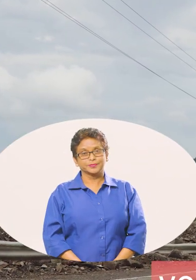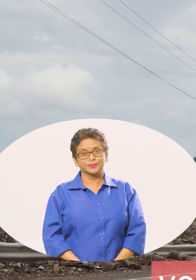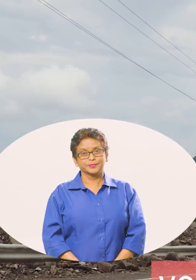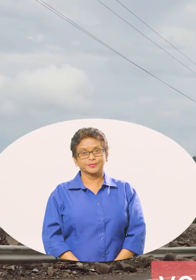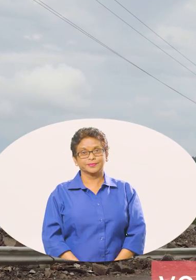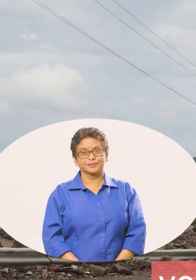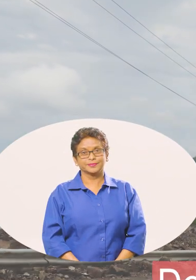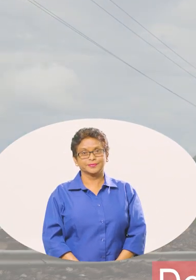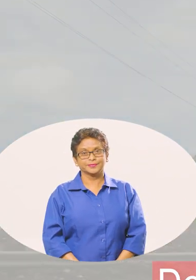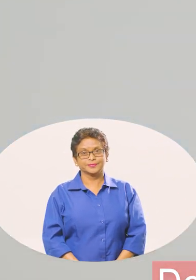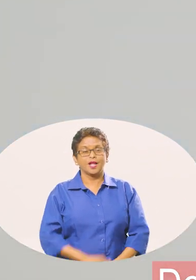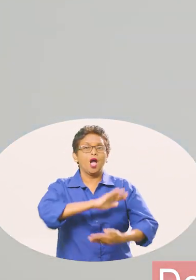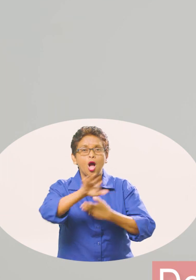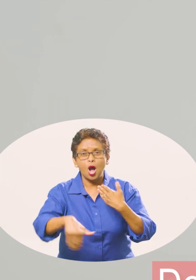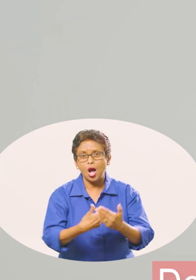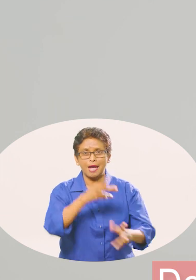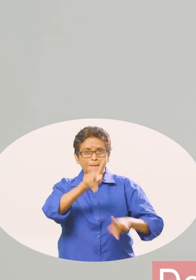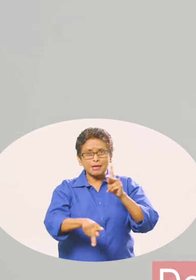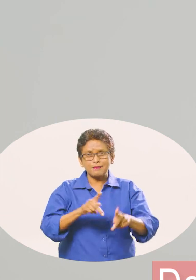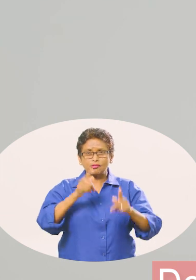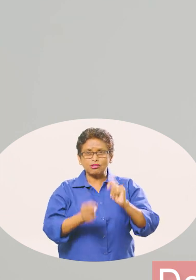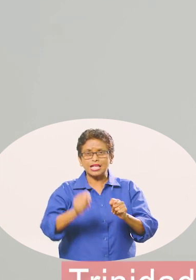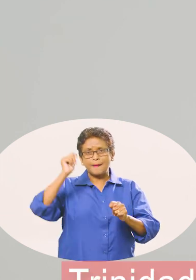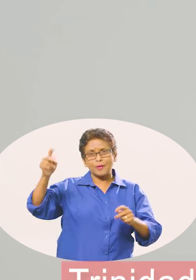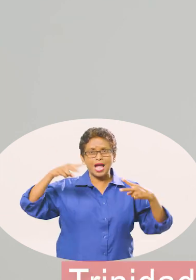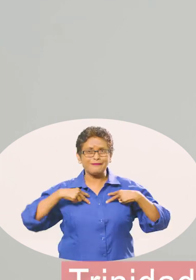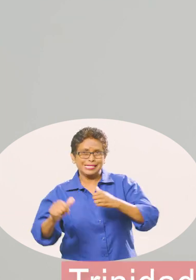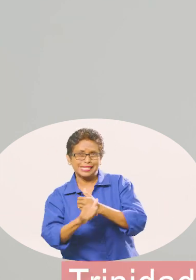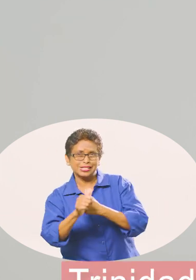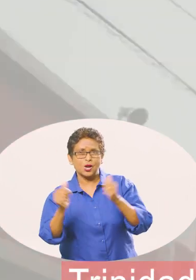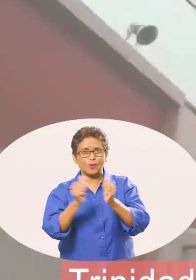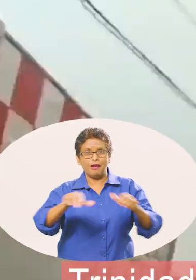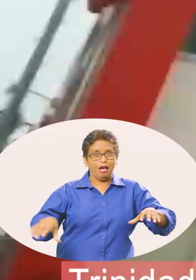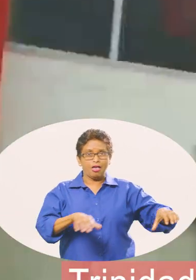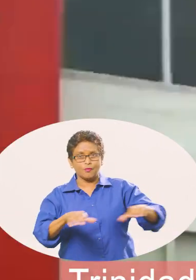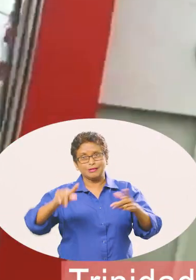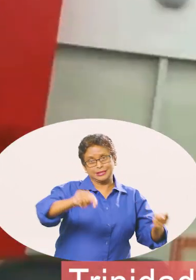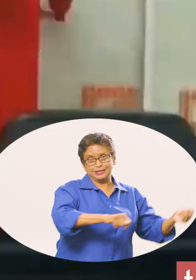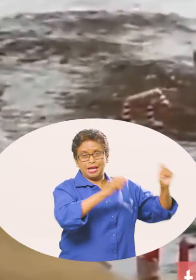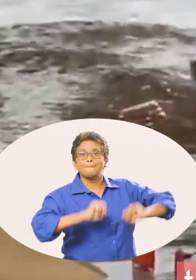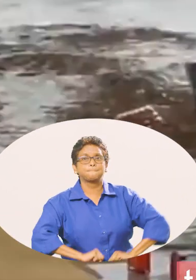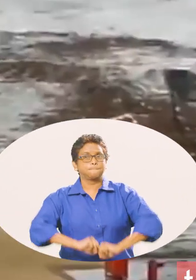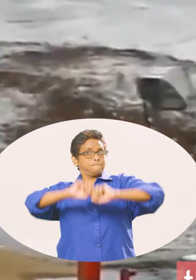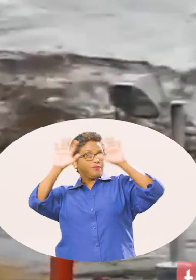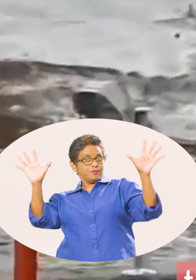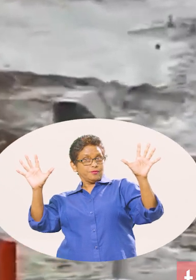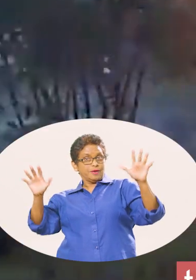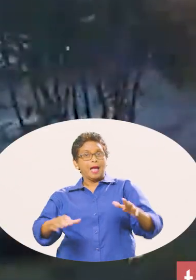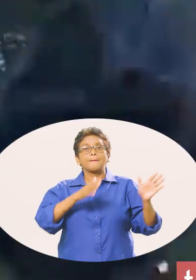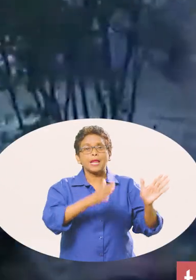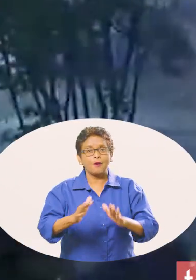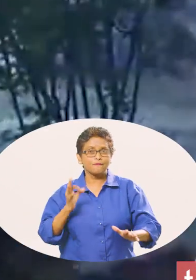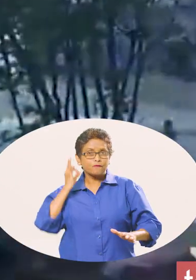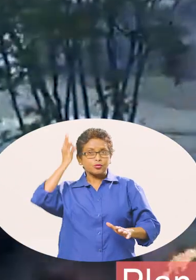of a landslide. Do you know everyone, as in all of Trinidad and Tobago, is at risk of earthquakes, tsunamis, or even